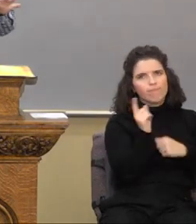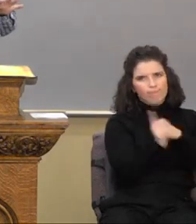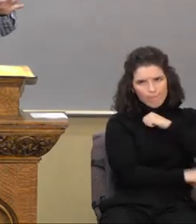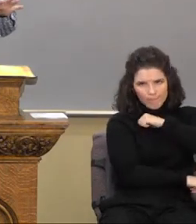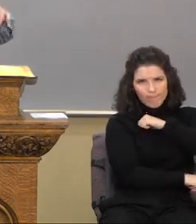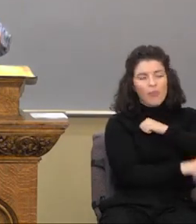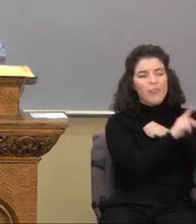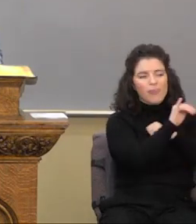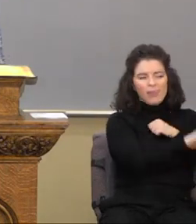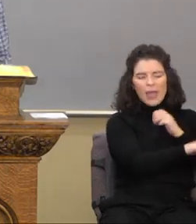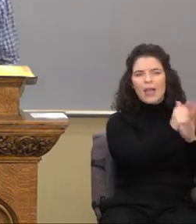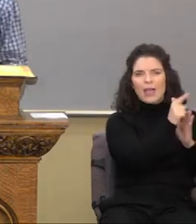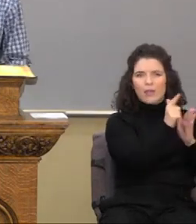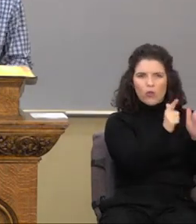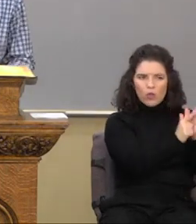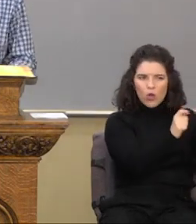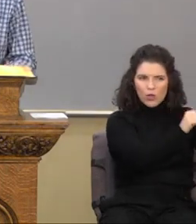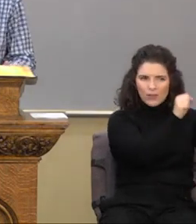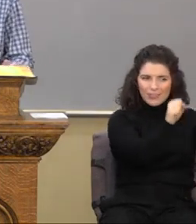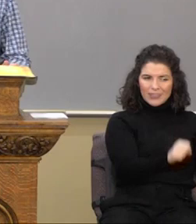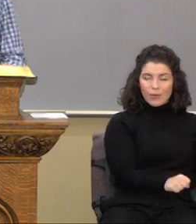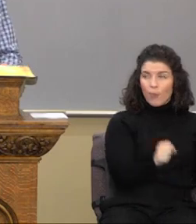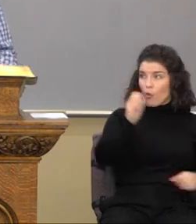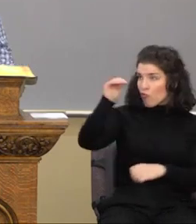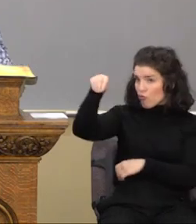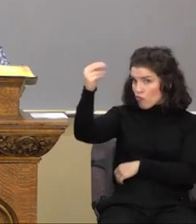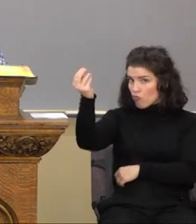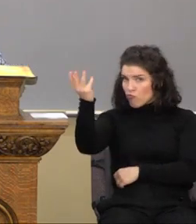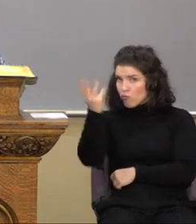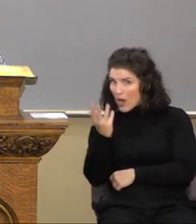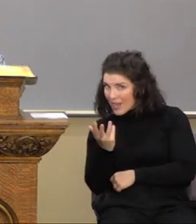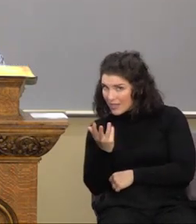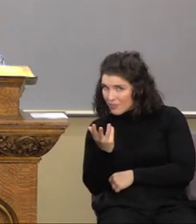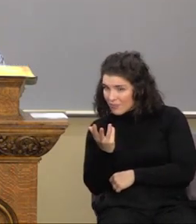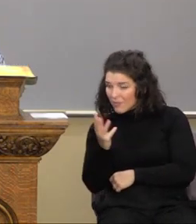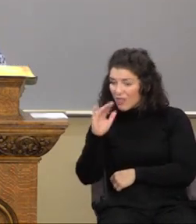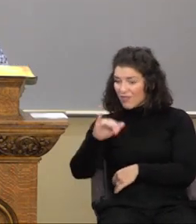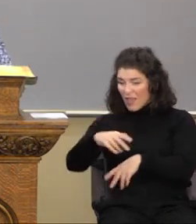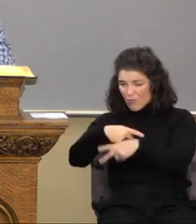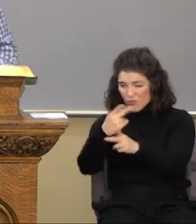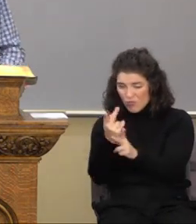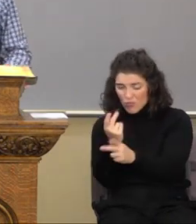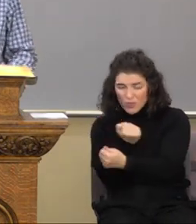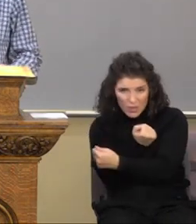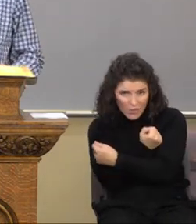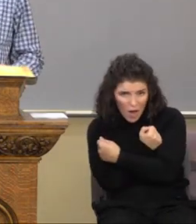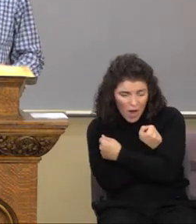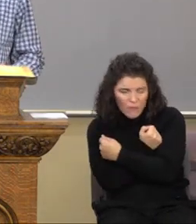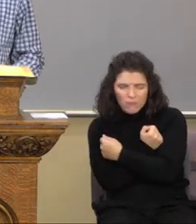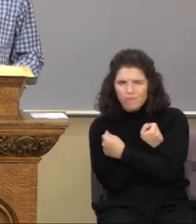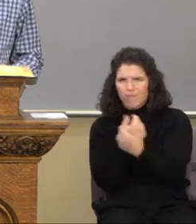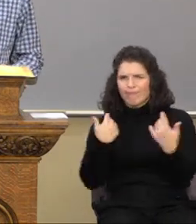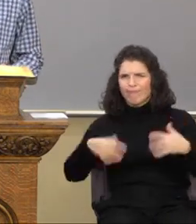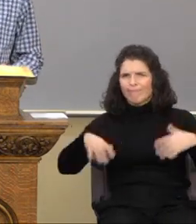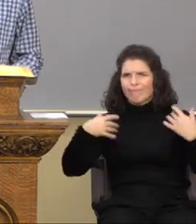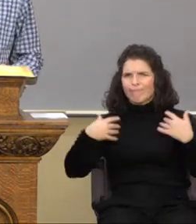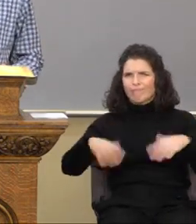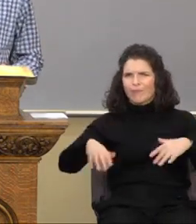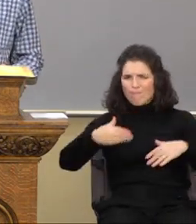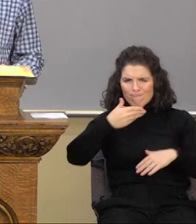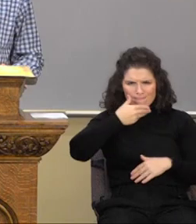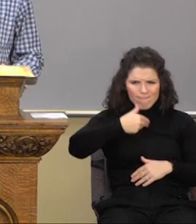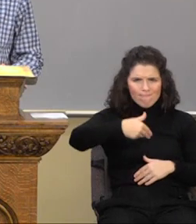law system. Grace, which produces love, is a far better